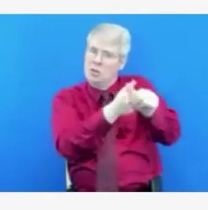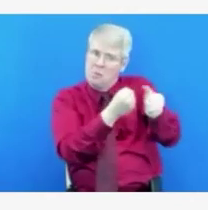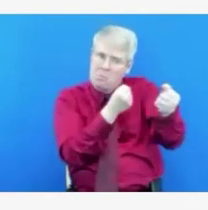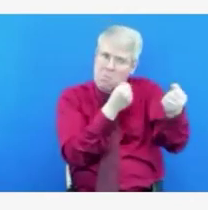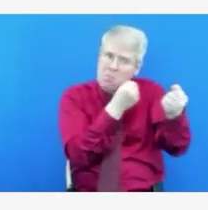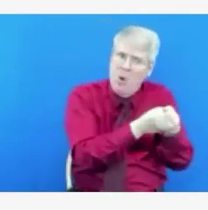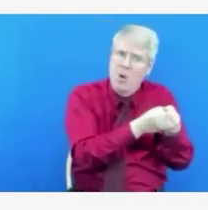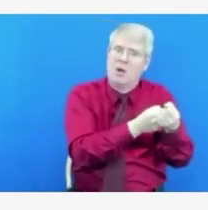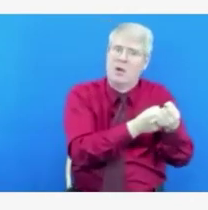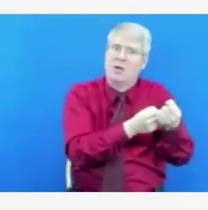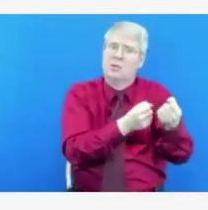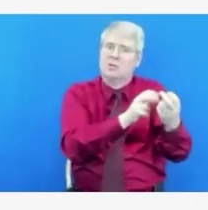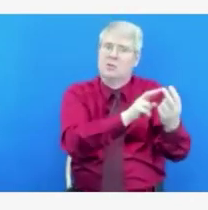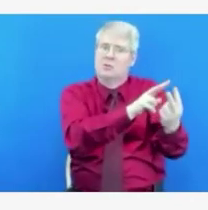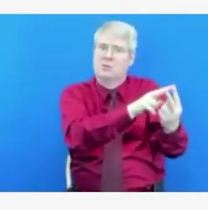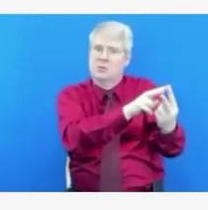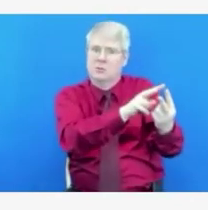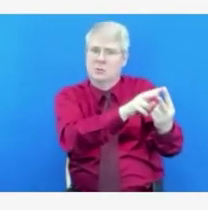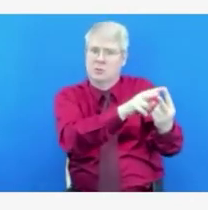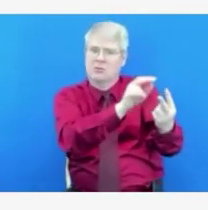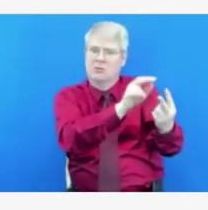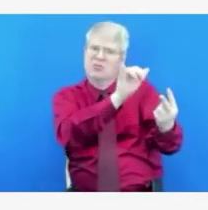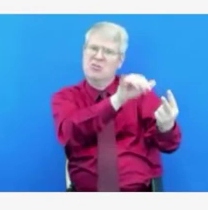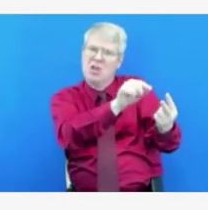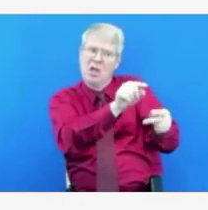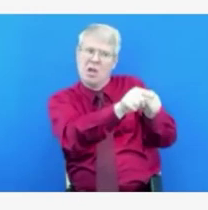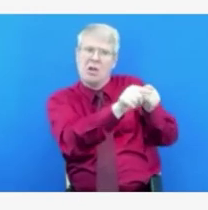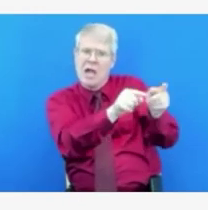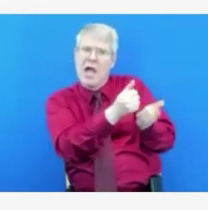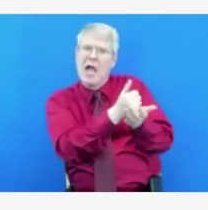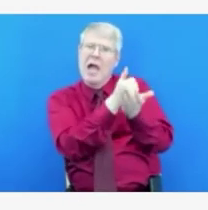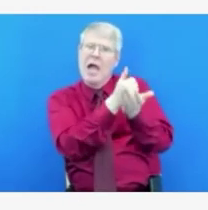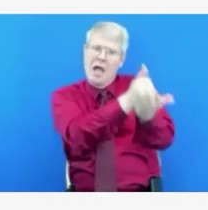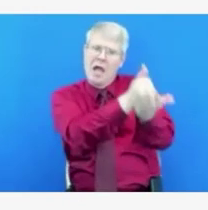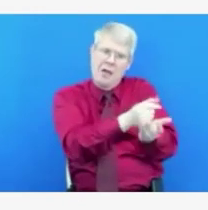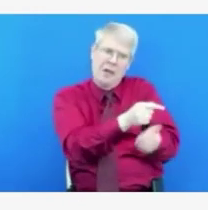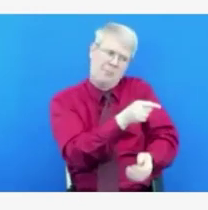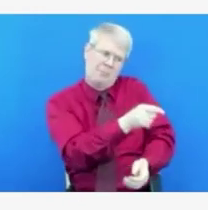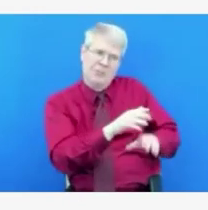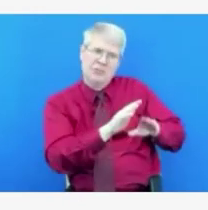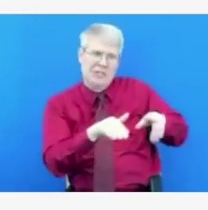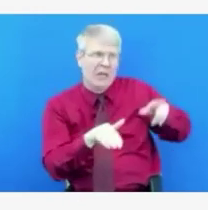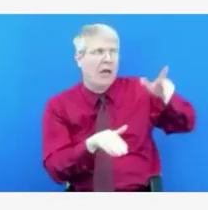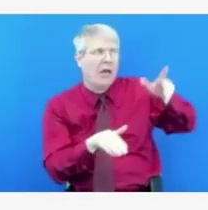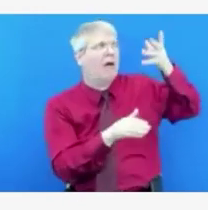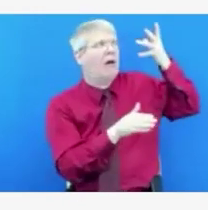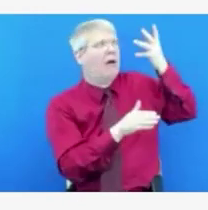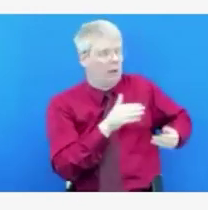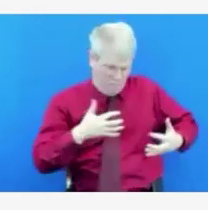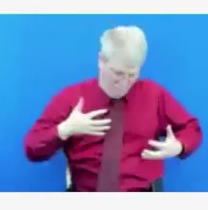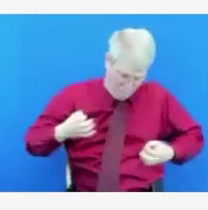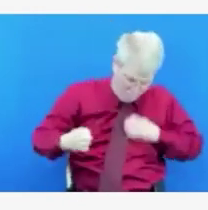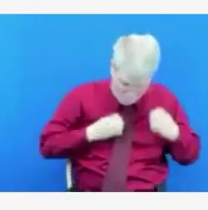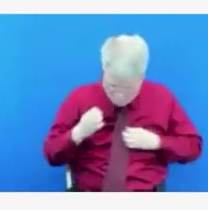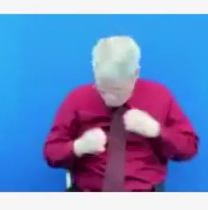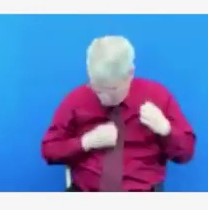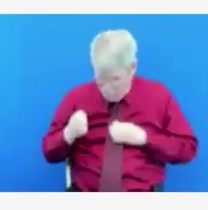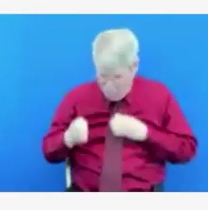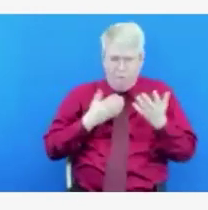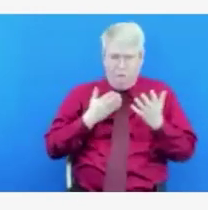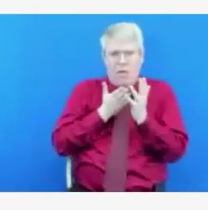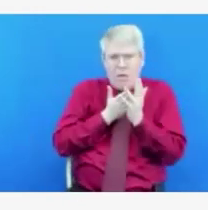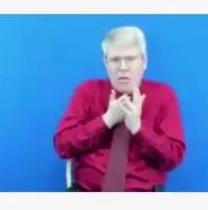And then we really will need to be focused on how we continue to increase the behavioral health system in Idaho, particularly for children.